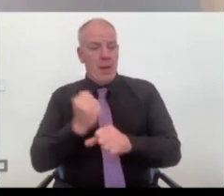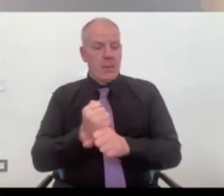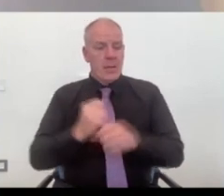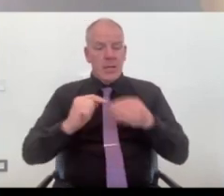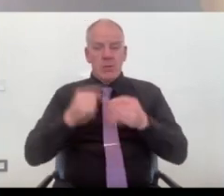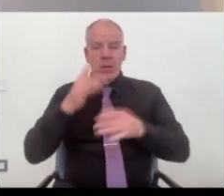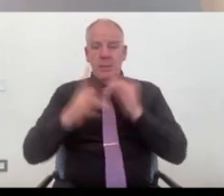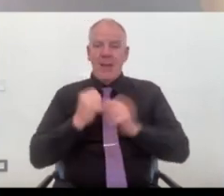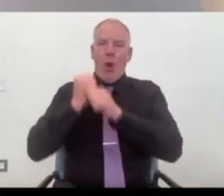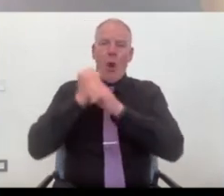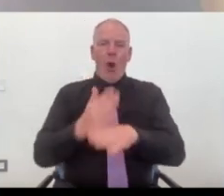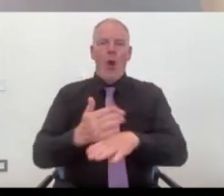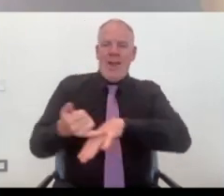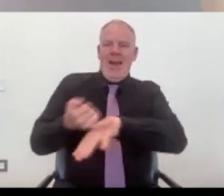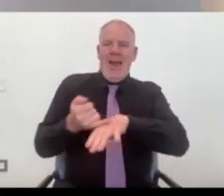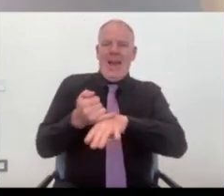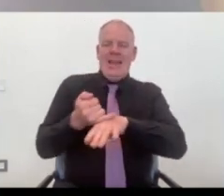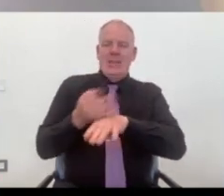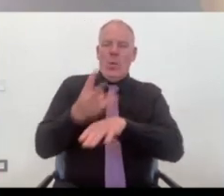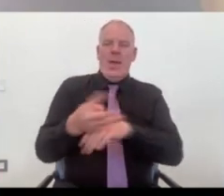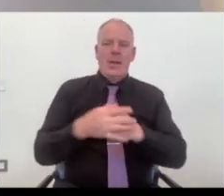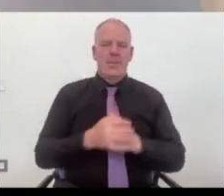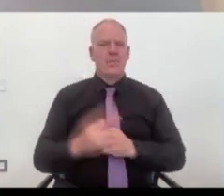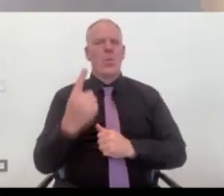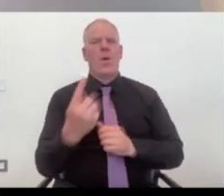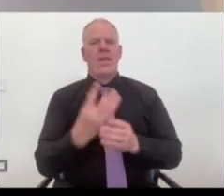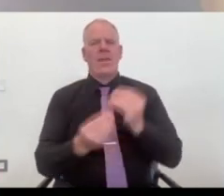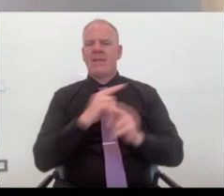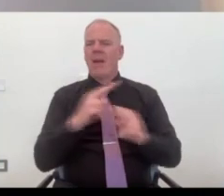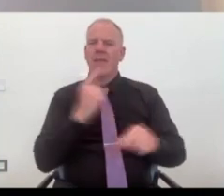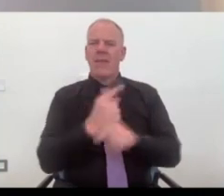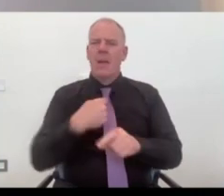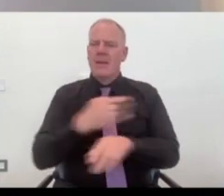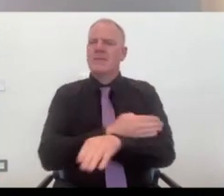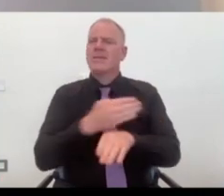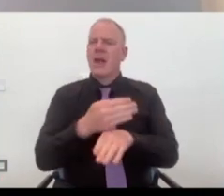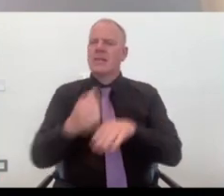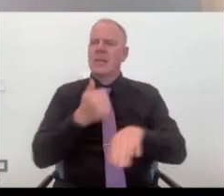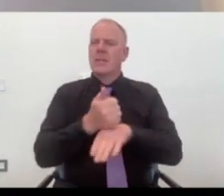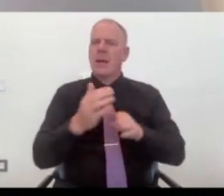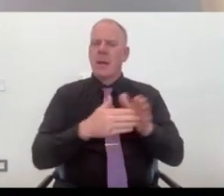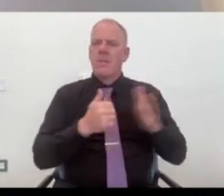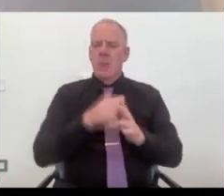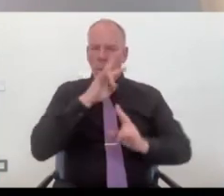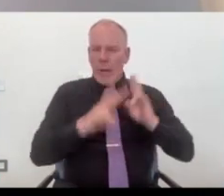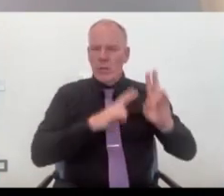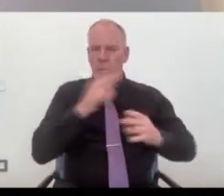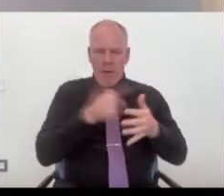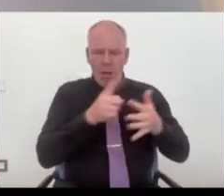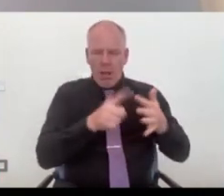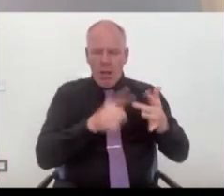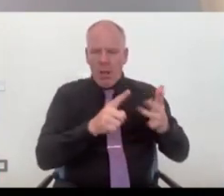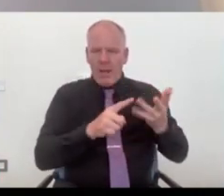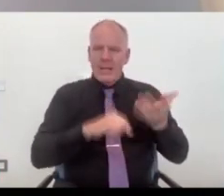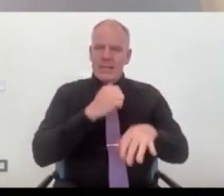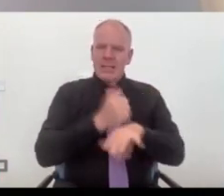island approach. And I think one thing that was missing when we started off was when we had all these questions about setting up the north,